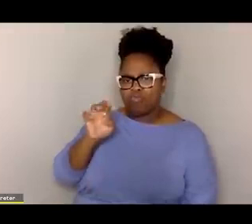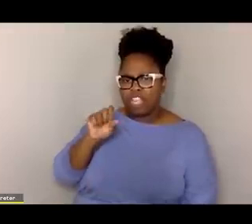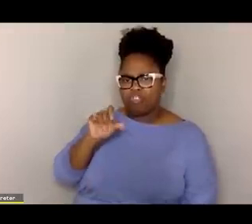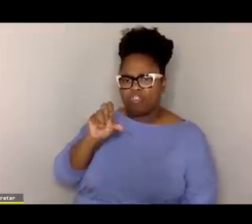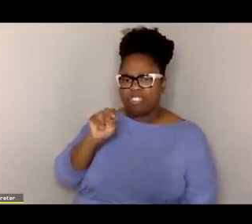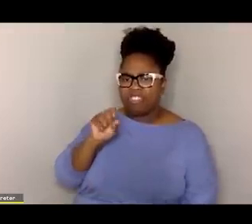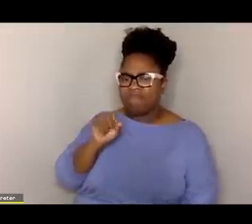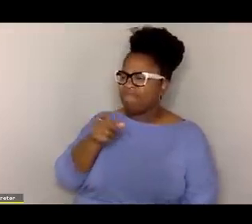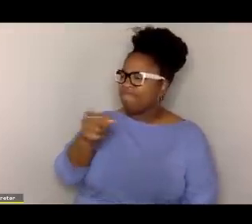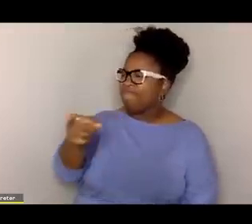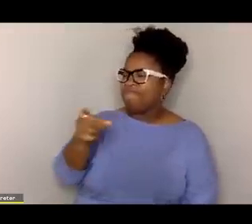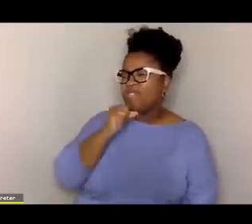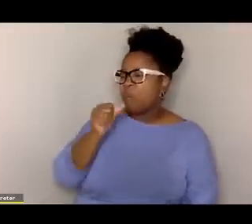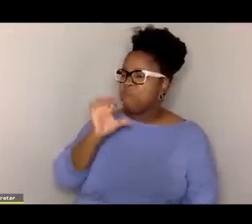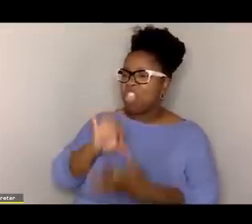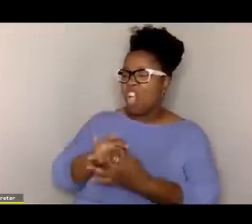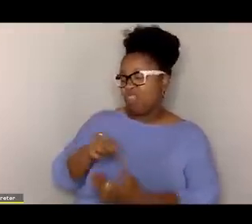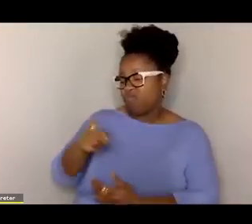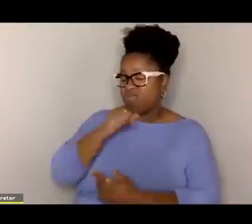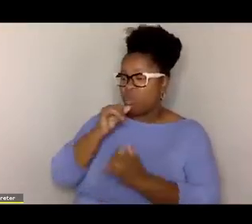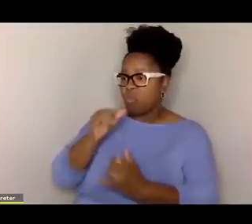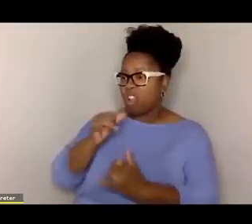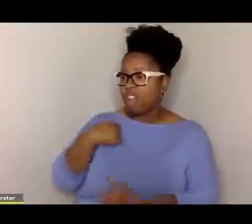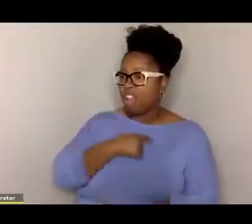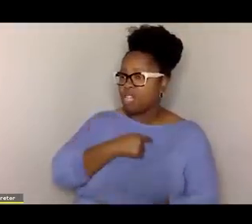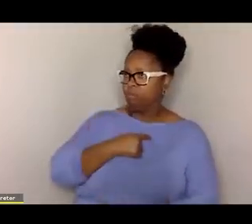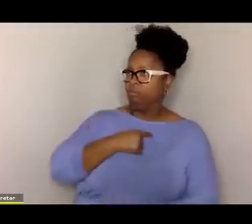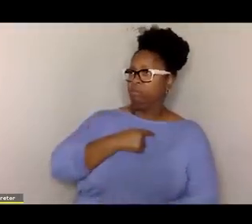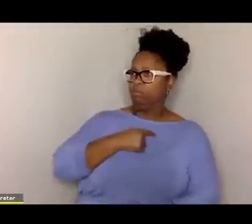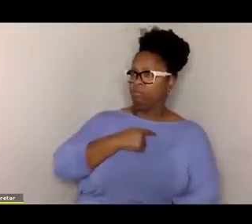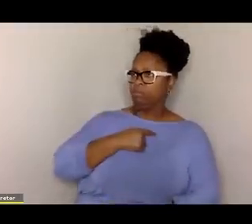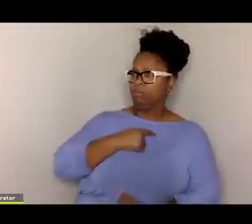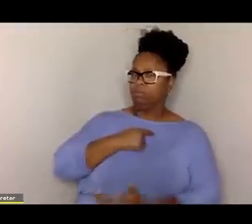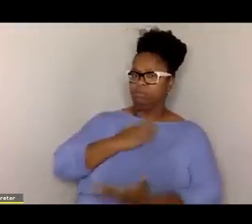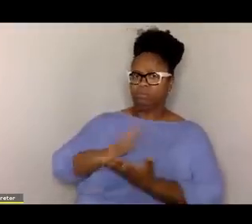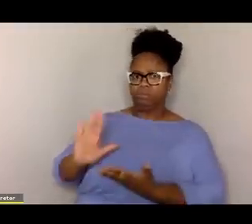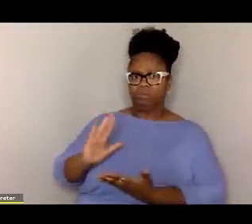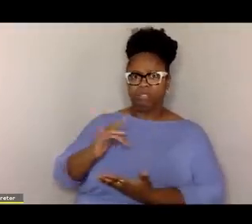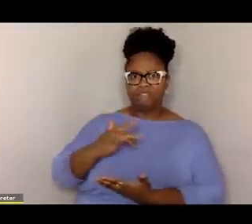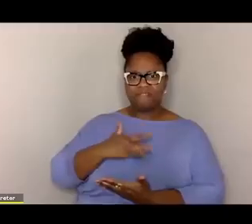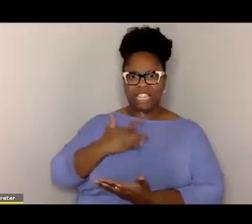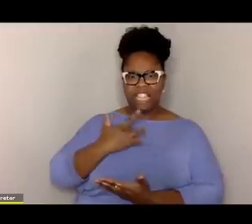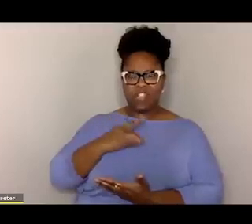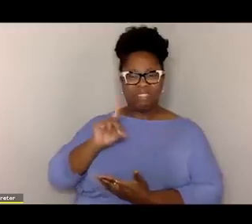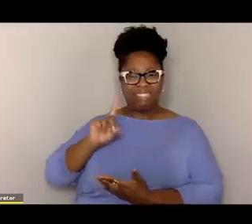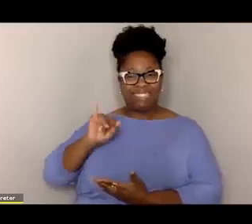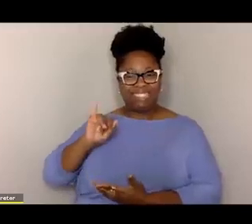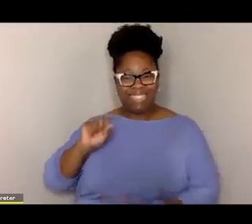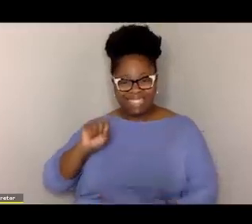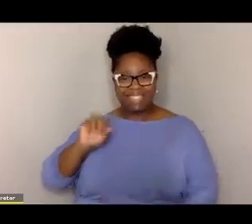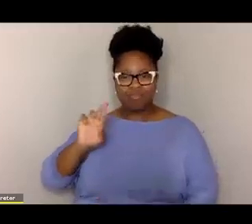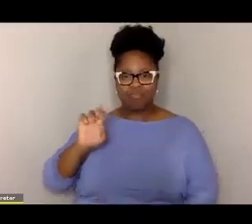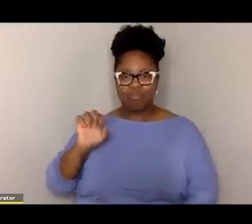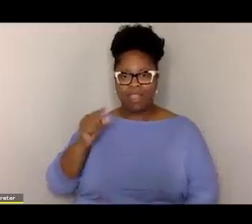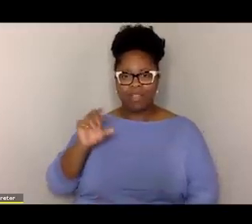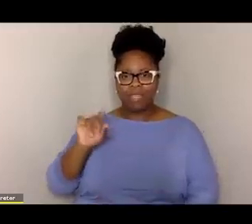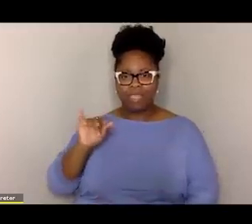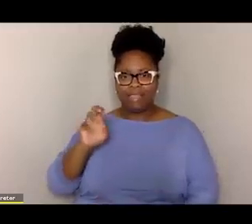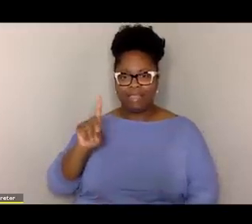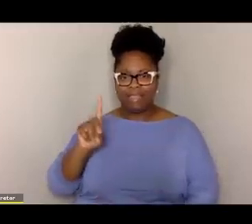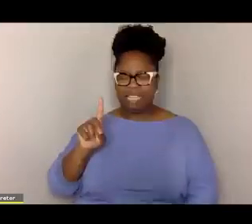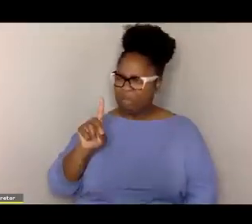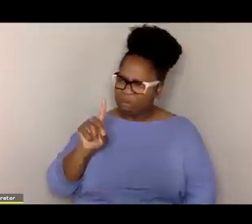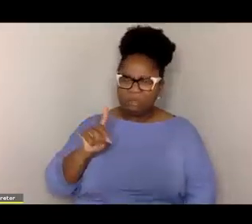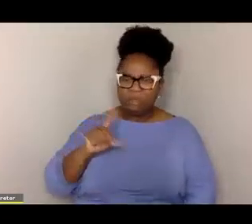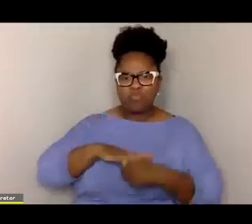you're not one of us. You literally feel dysregulated. And it's a stressor. And so